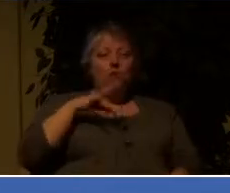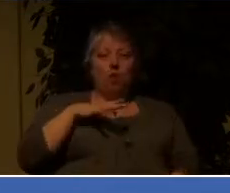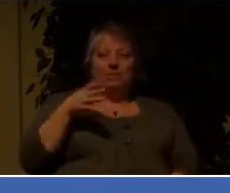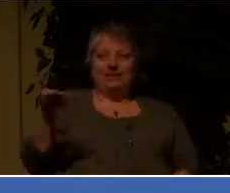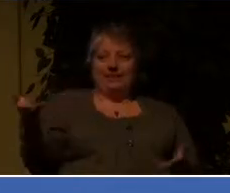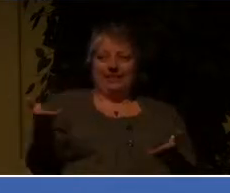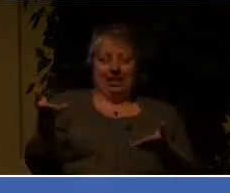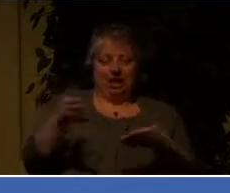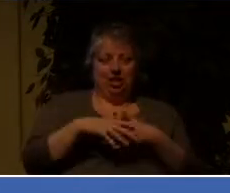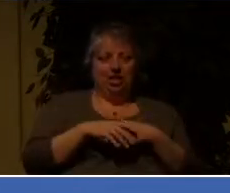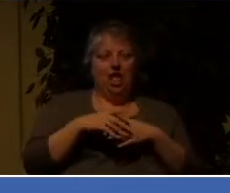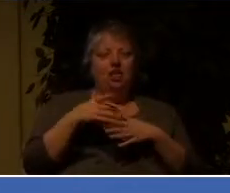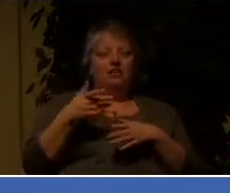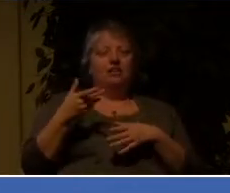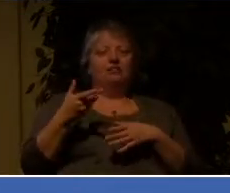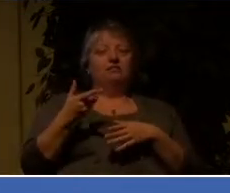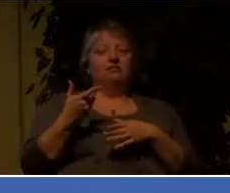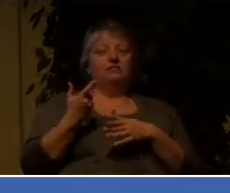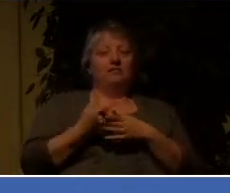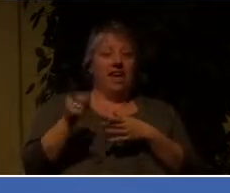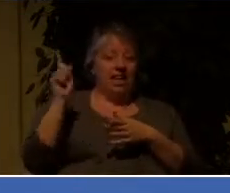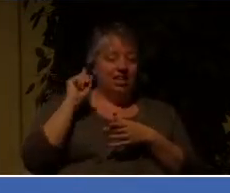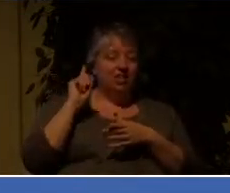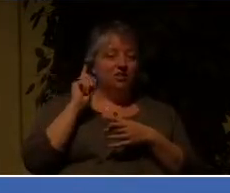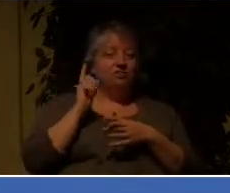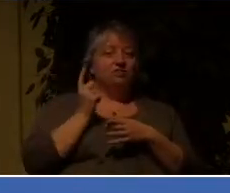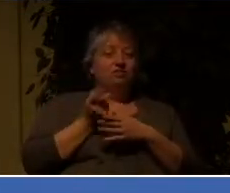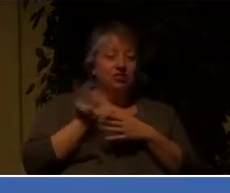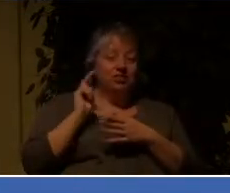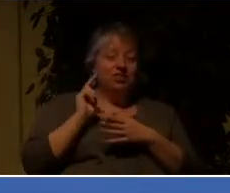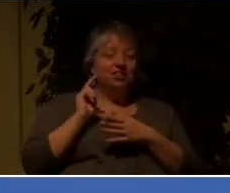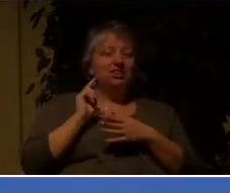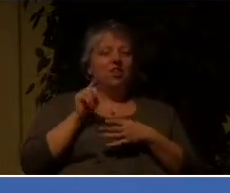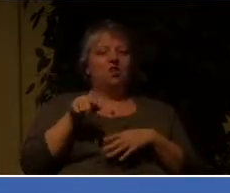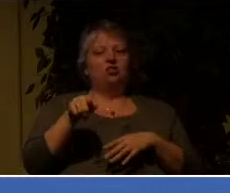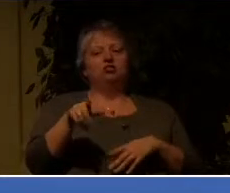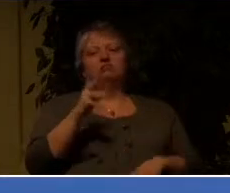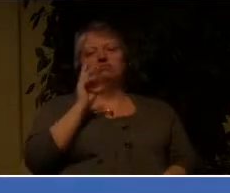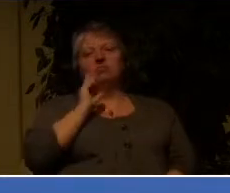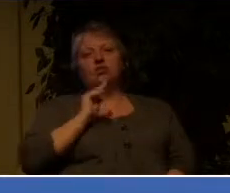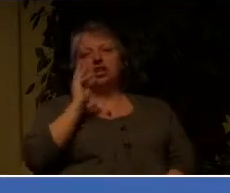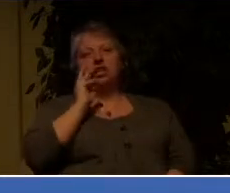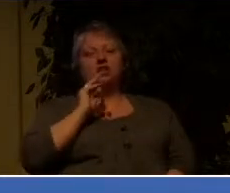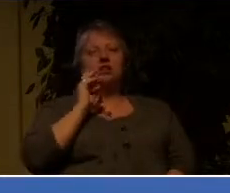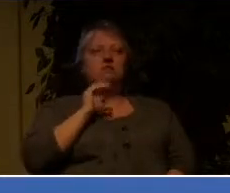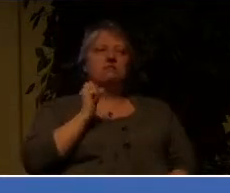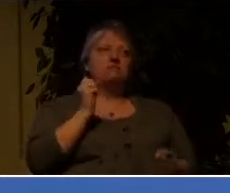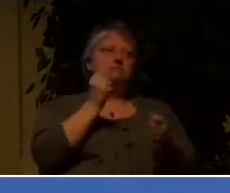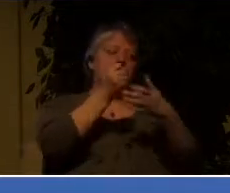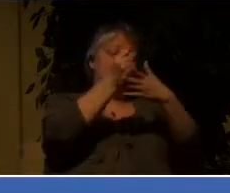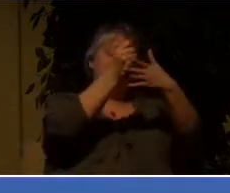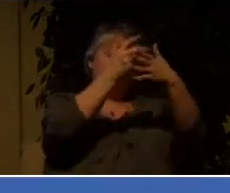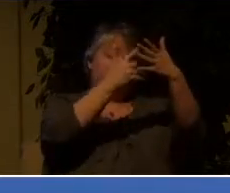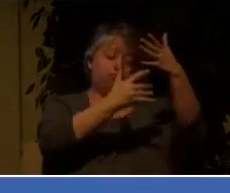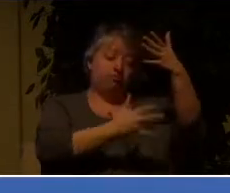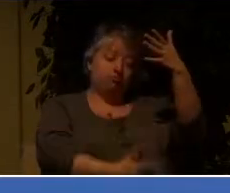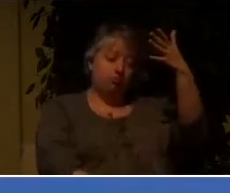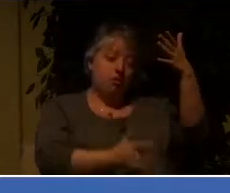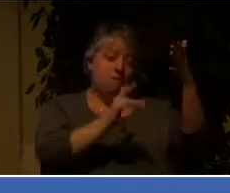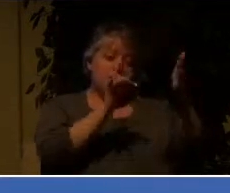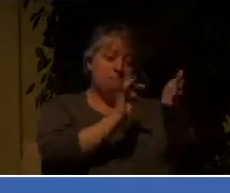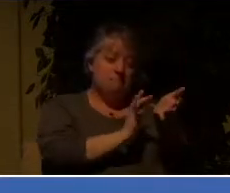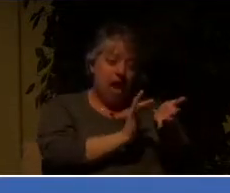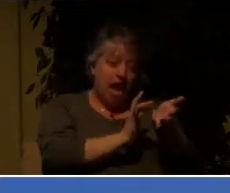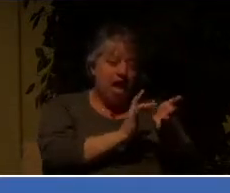couple of days before that. And after going through a series of medical tasks, tests, trying to figure out why she